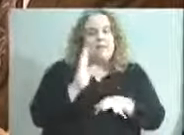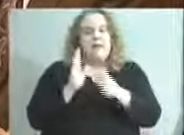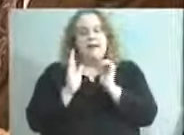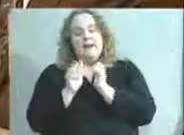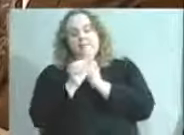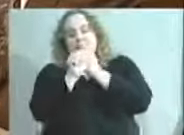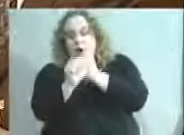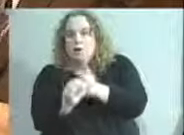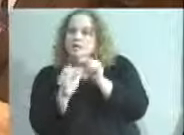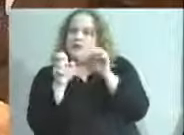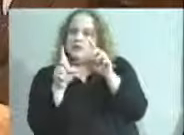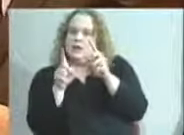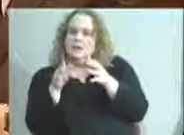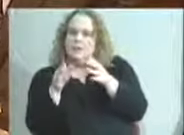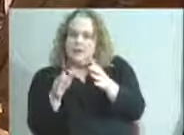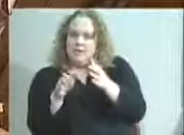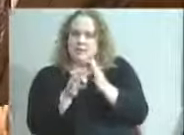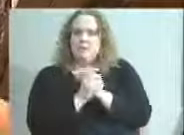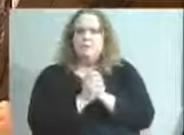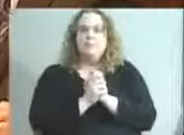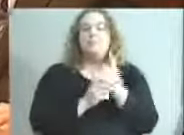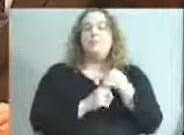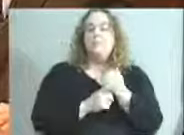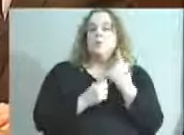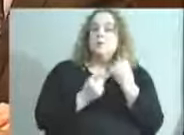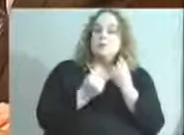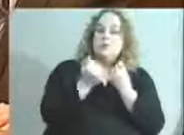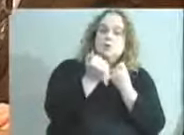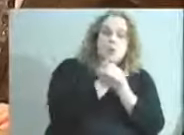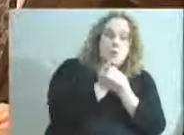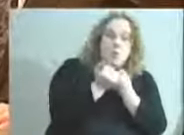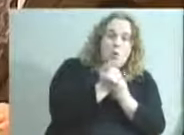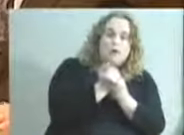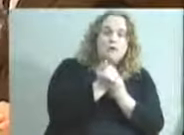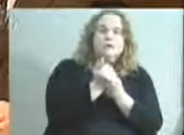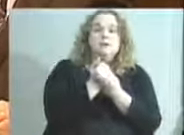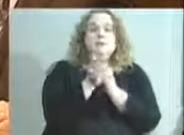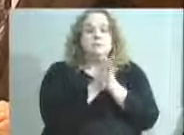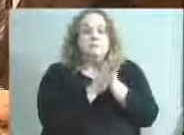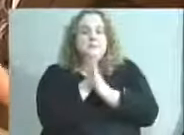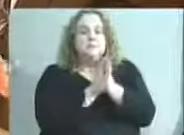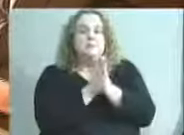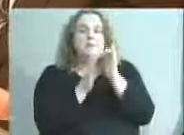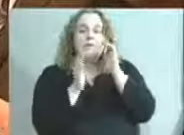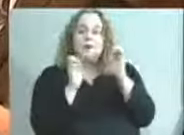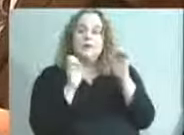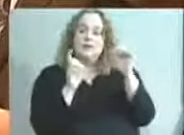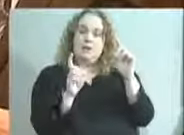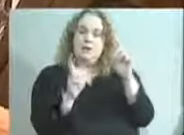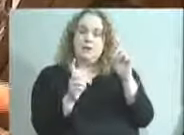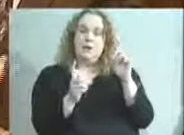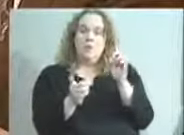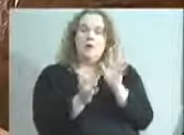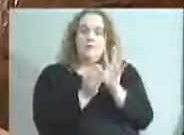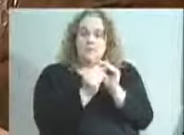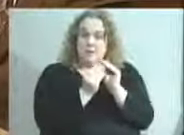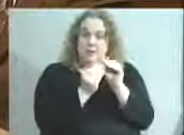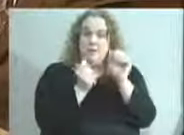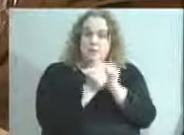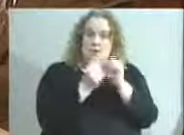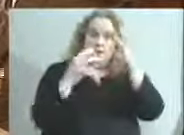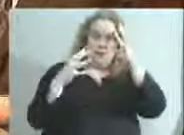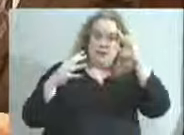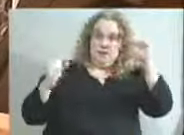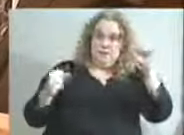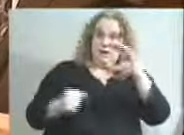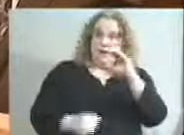What we do, obviously, is support and advocate for education. And we do that through a variety of ways. We regularly meet with the superintendent's